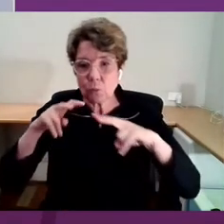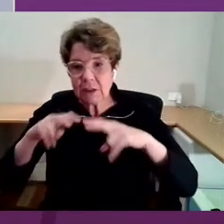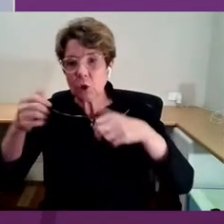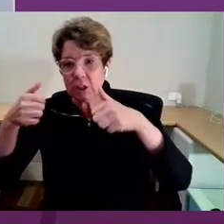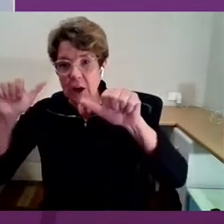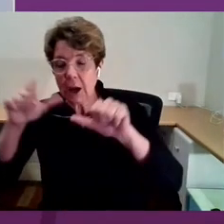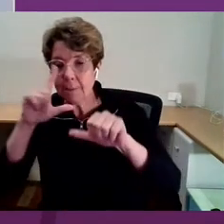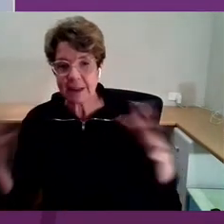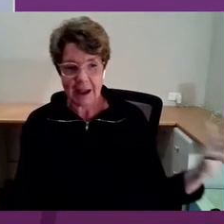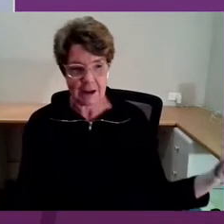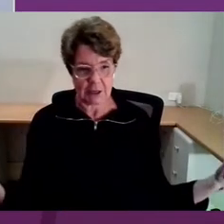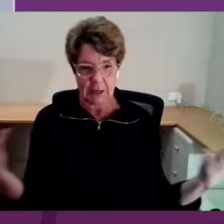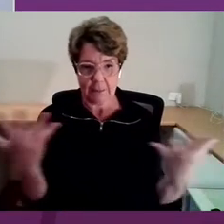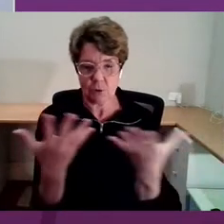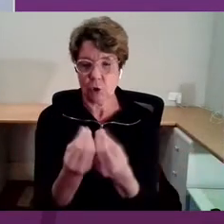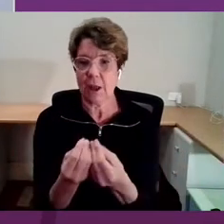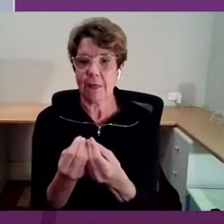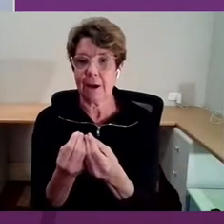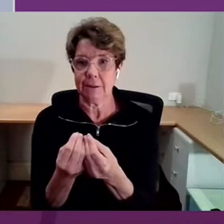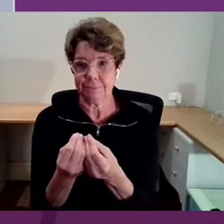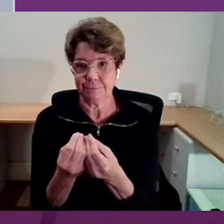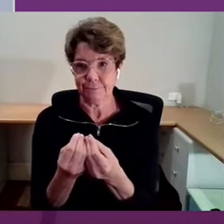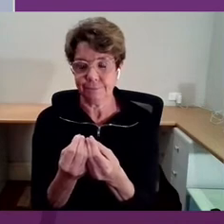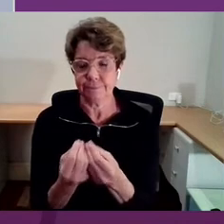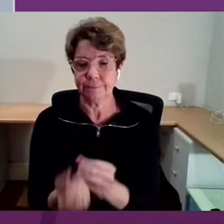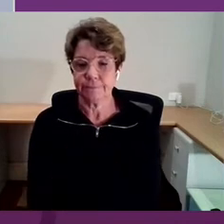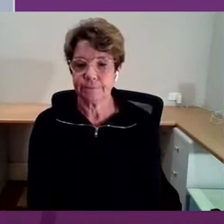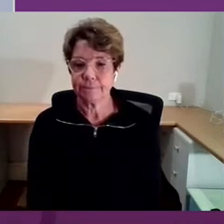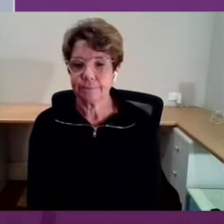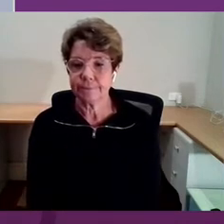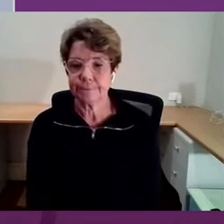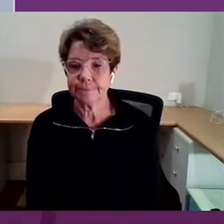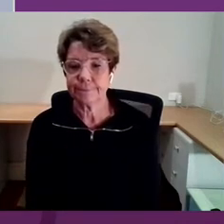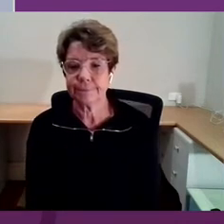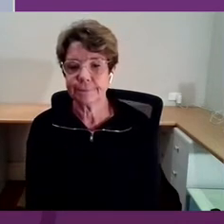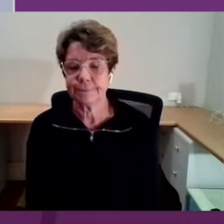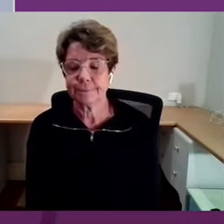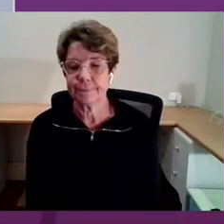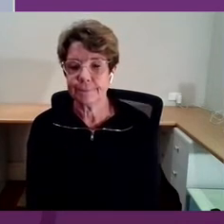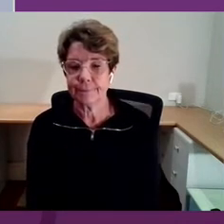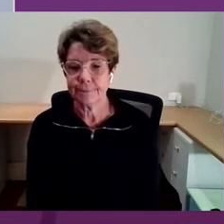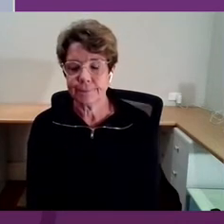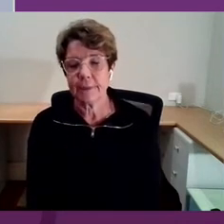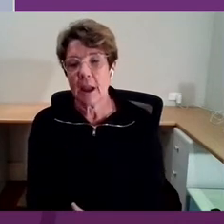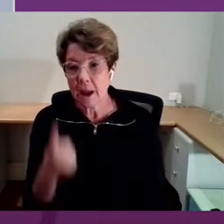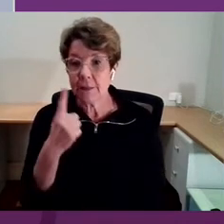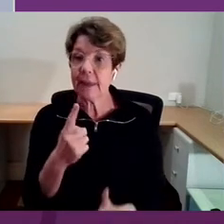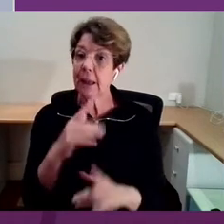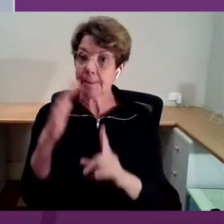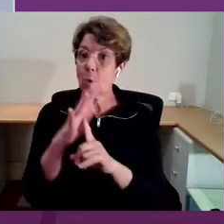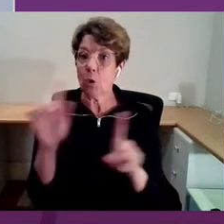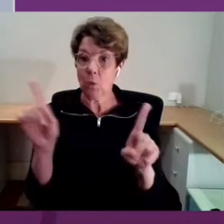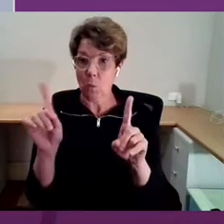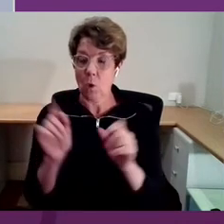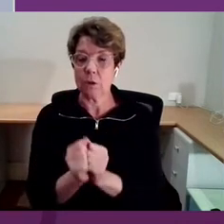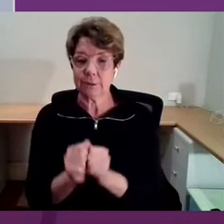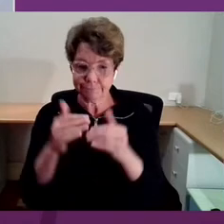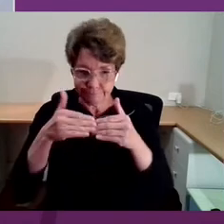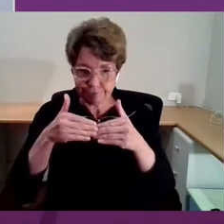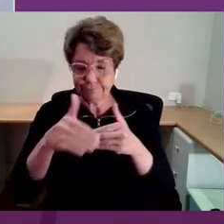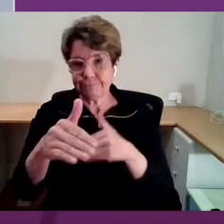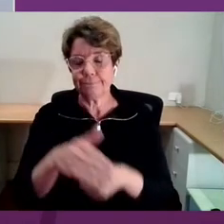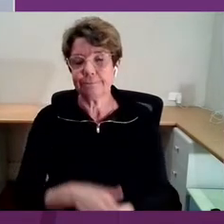whole. And actually, you know, one of the really important things that we do from here on out